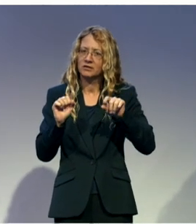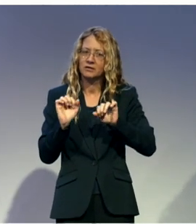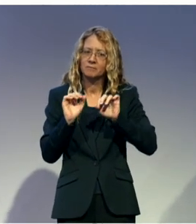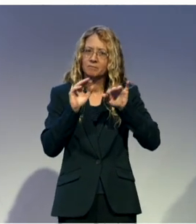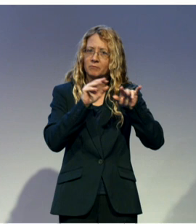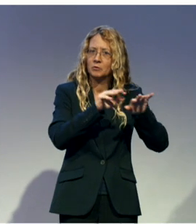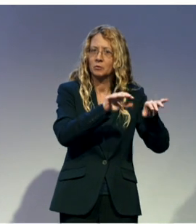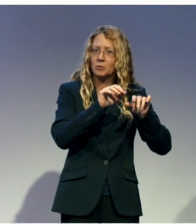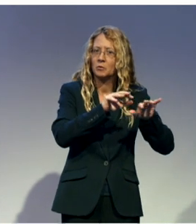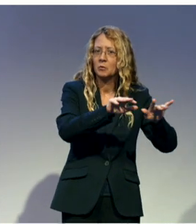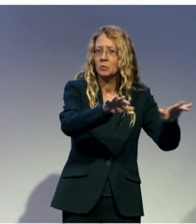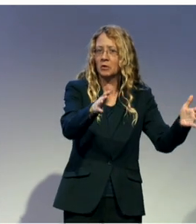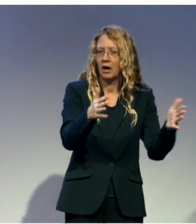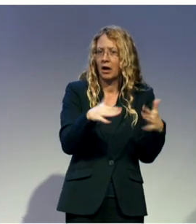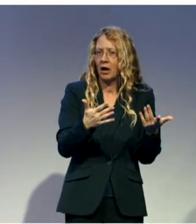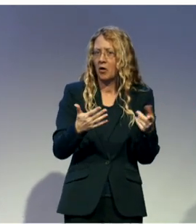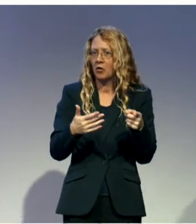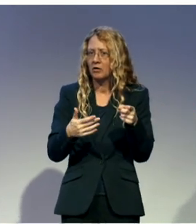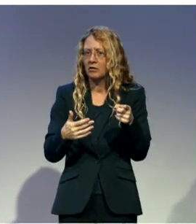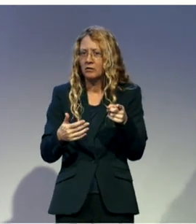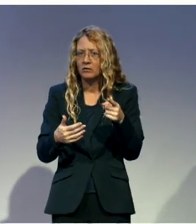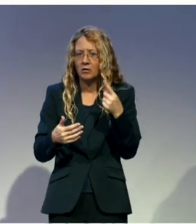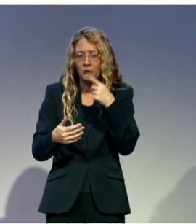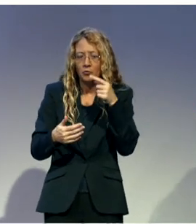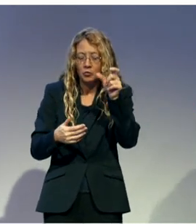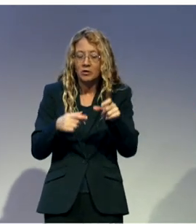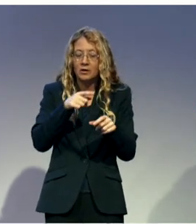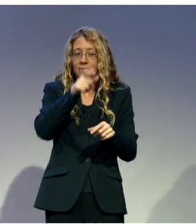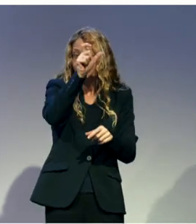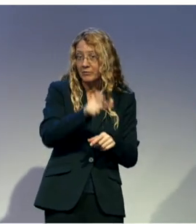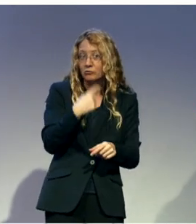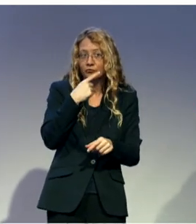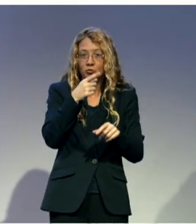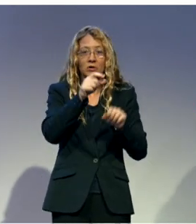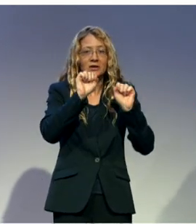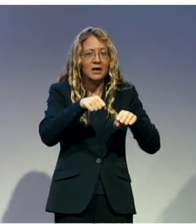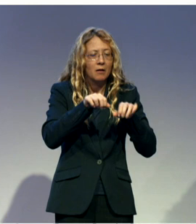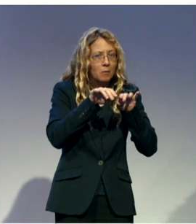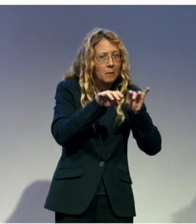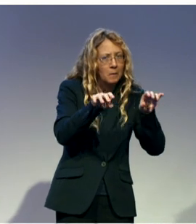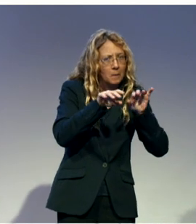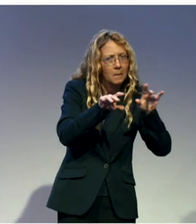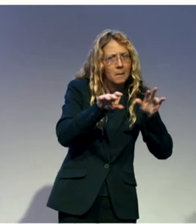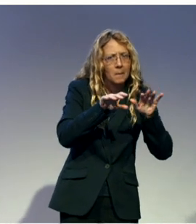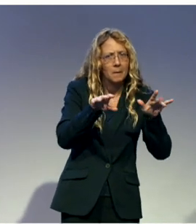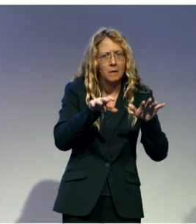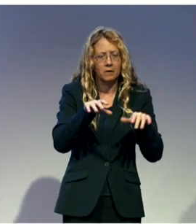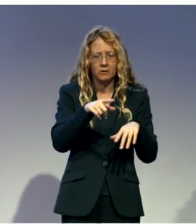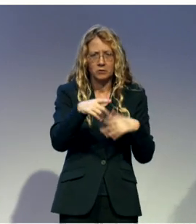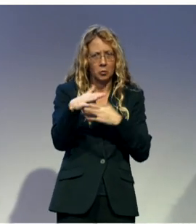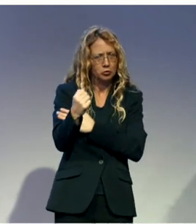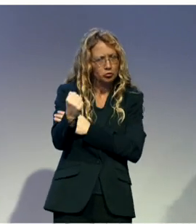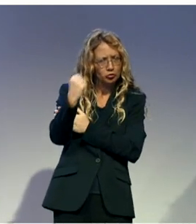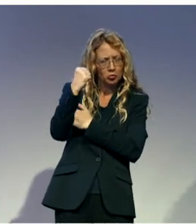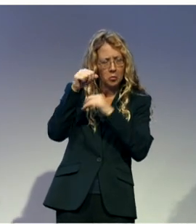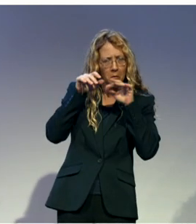influence and with a high level of influence, as well as those that with a high level of interest. And